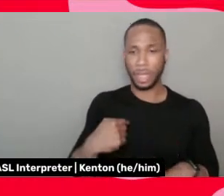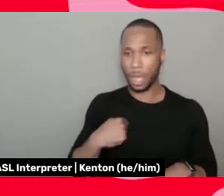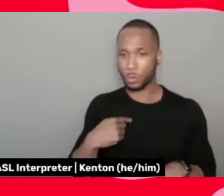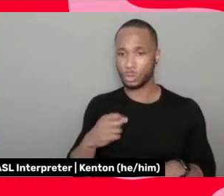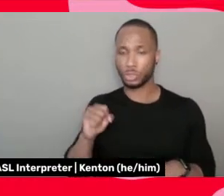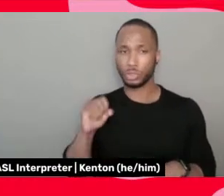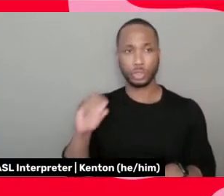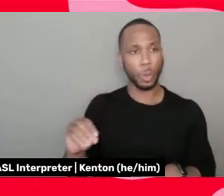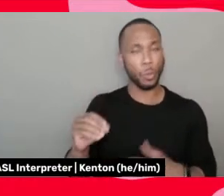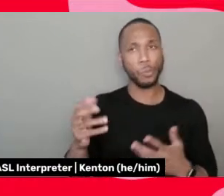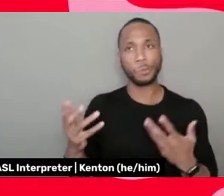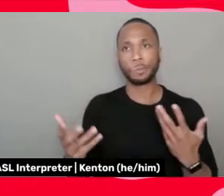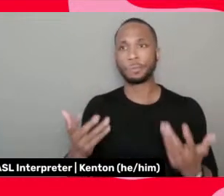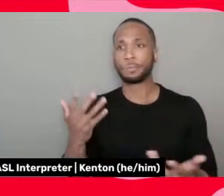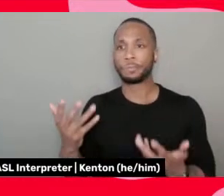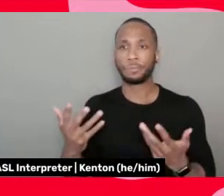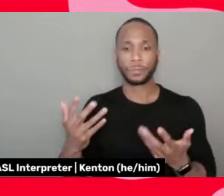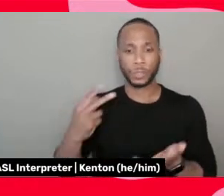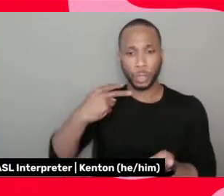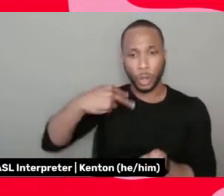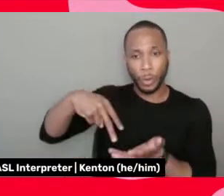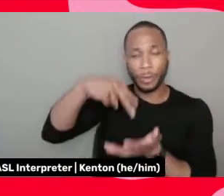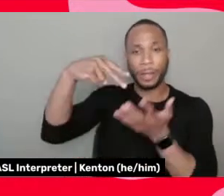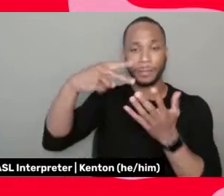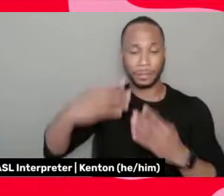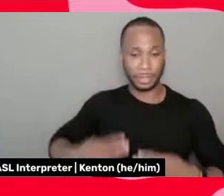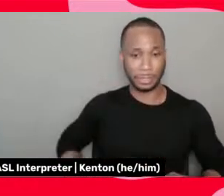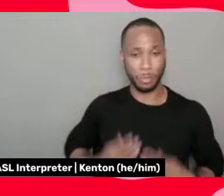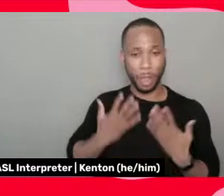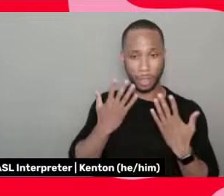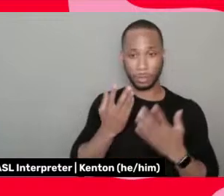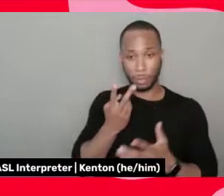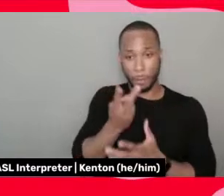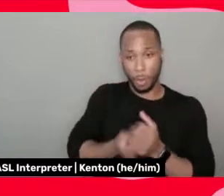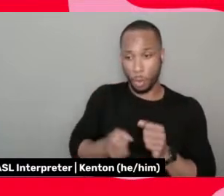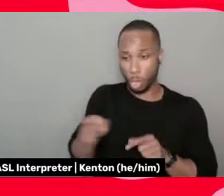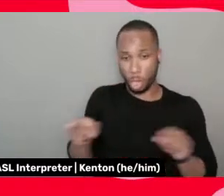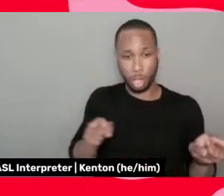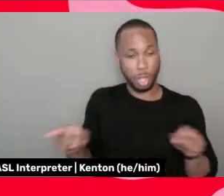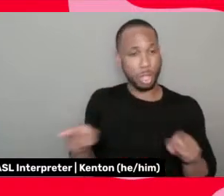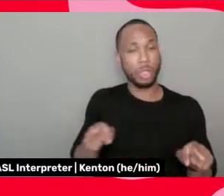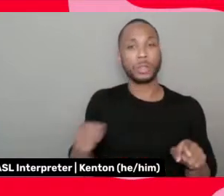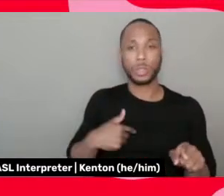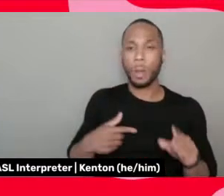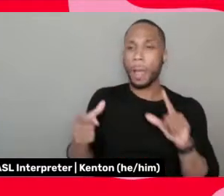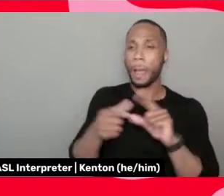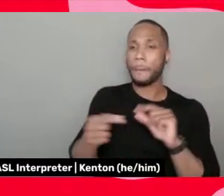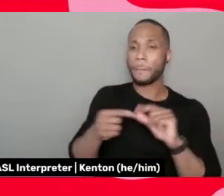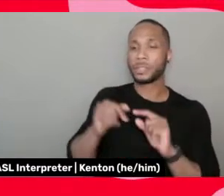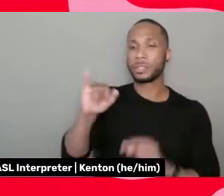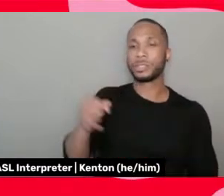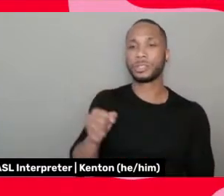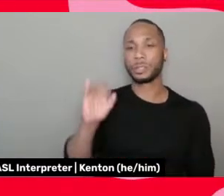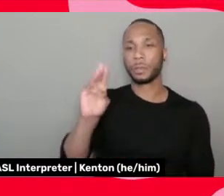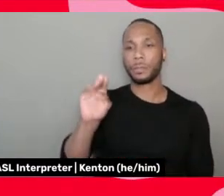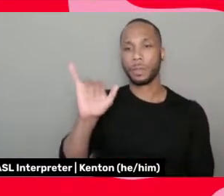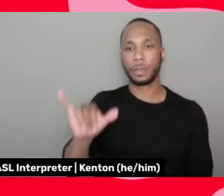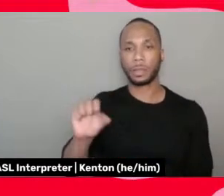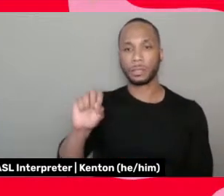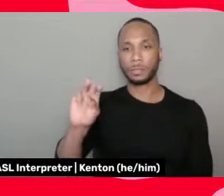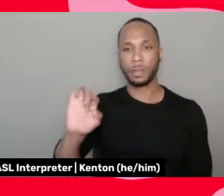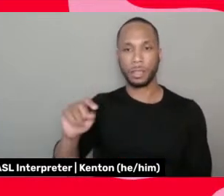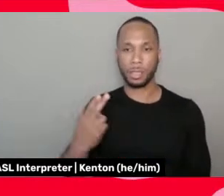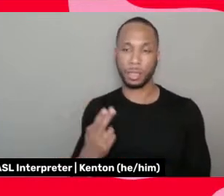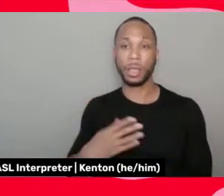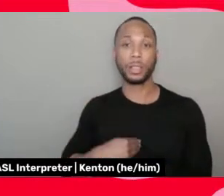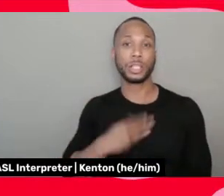um, uh, turned on by those two forms. So I mentioned Jimmy Smith and this white professor looked at me